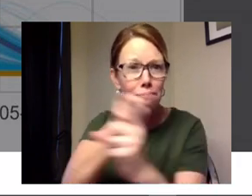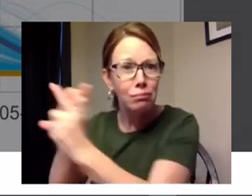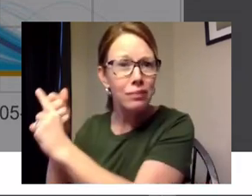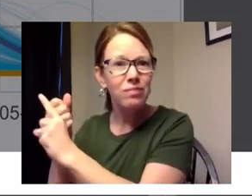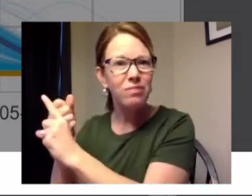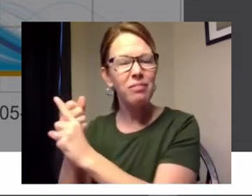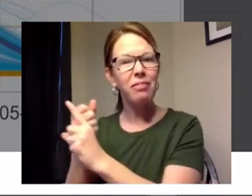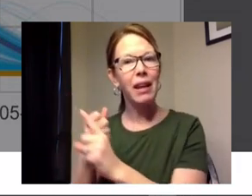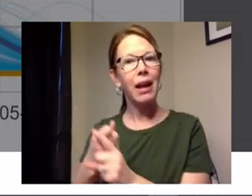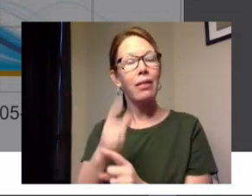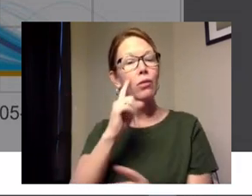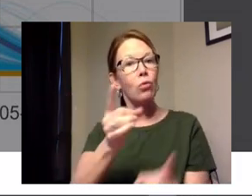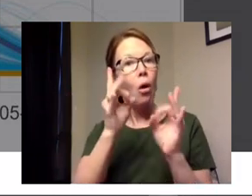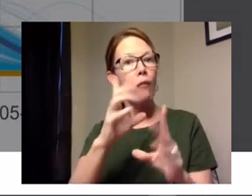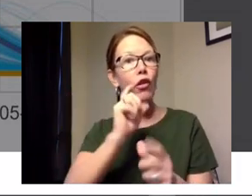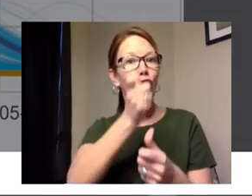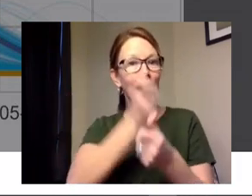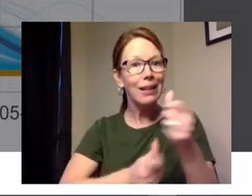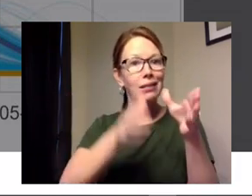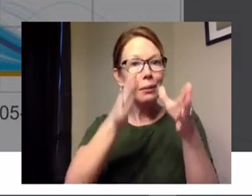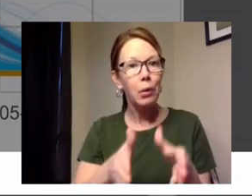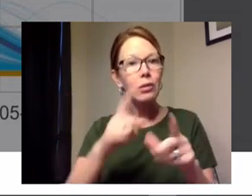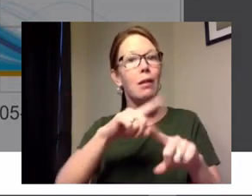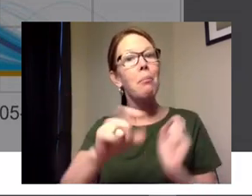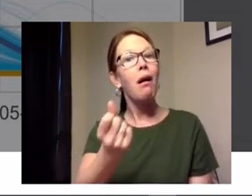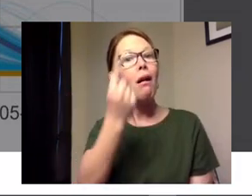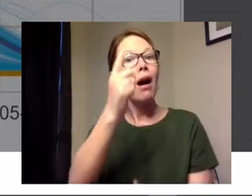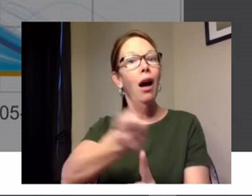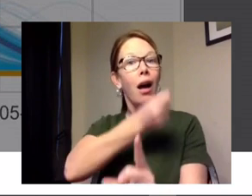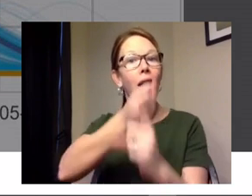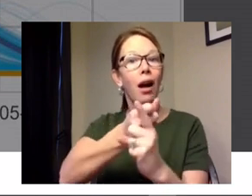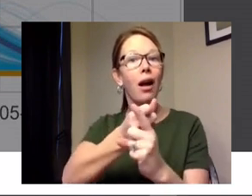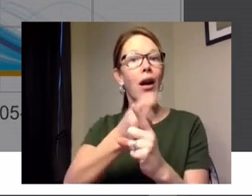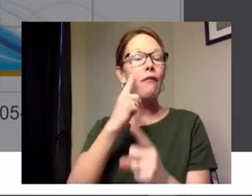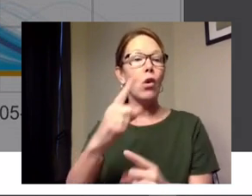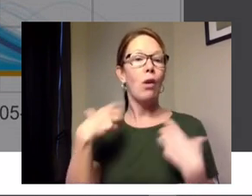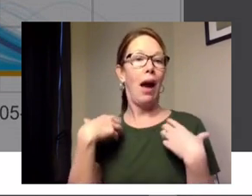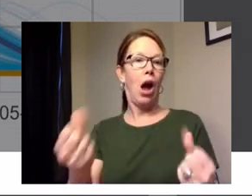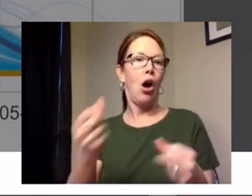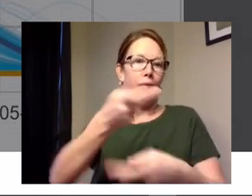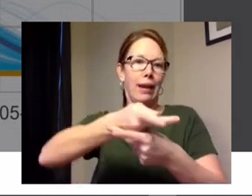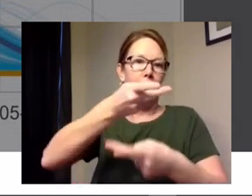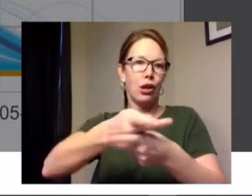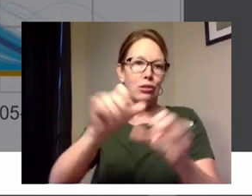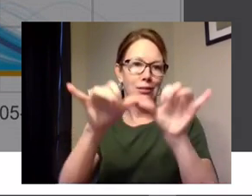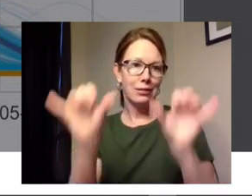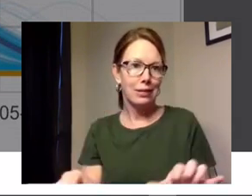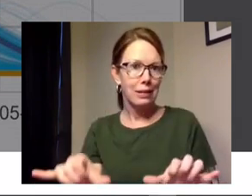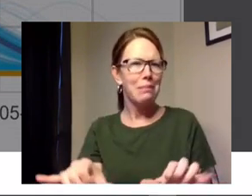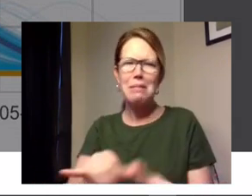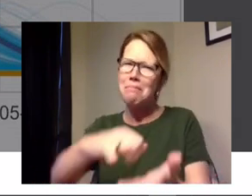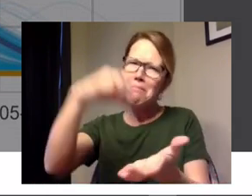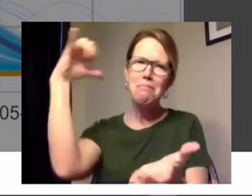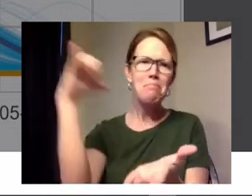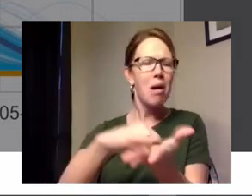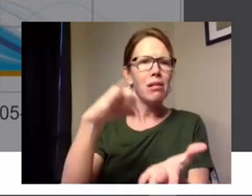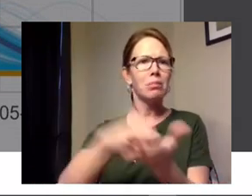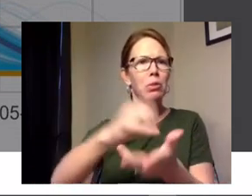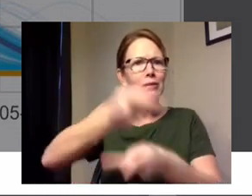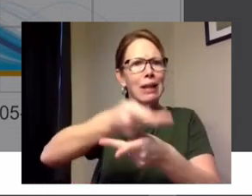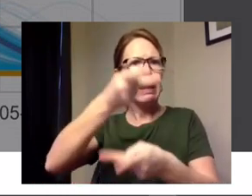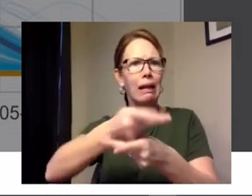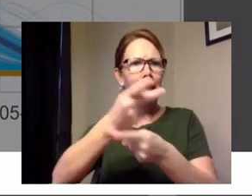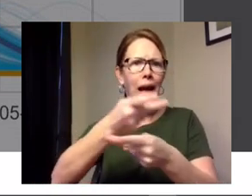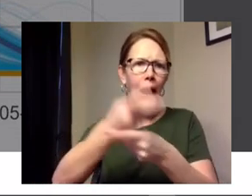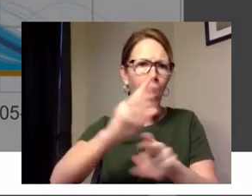each individual but the bigger impact is the impact on the health care delivery system who could not ever have provided